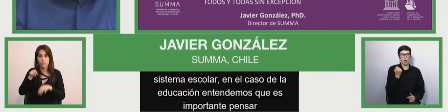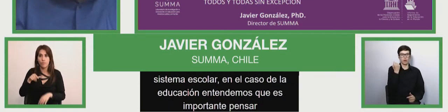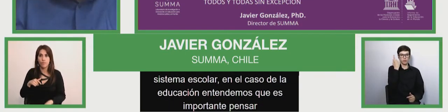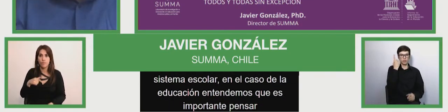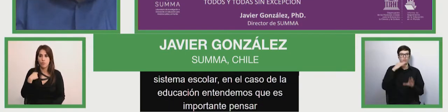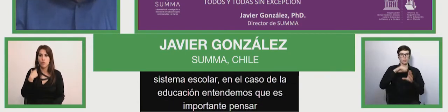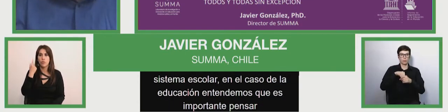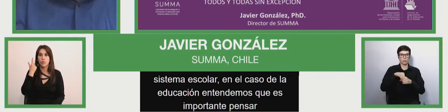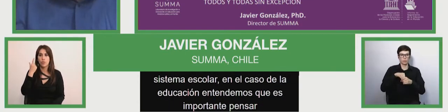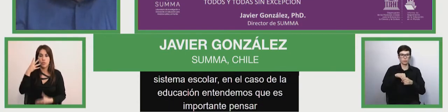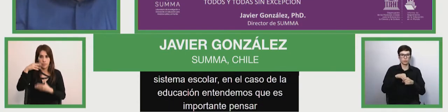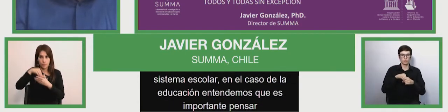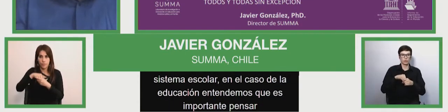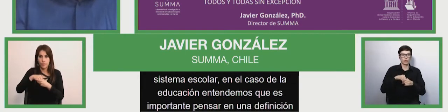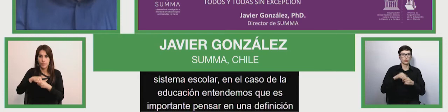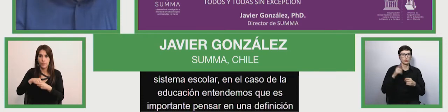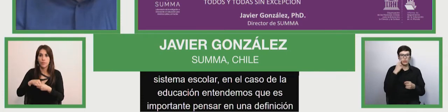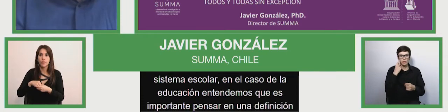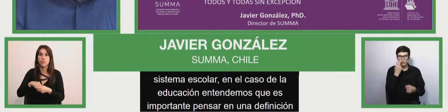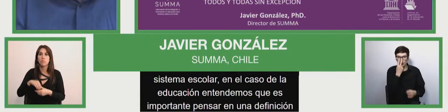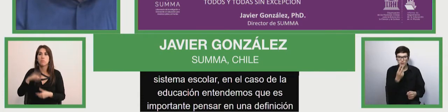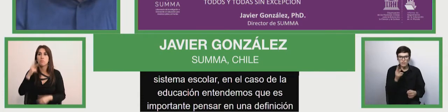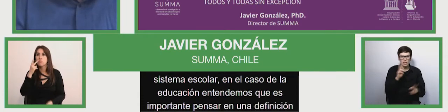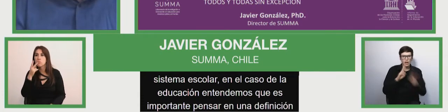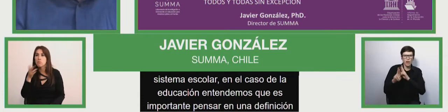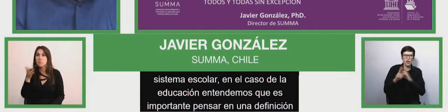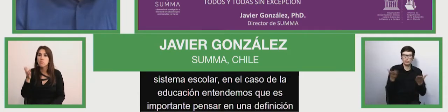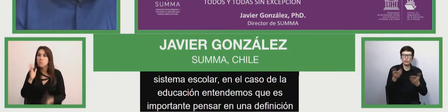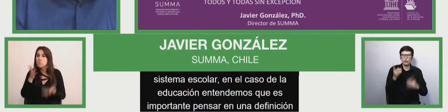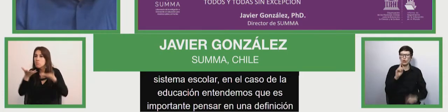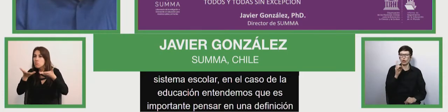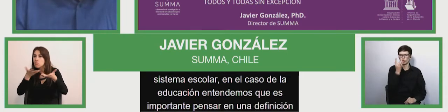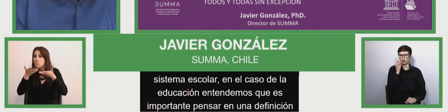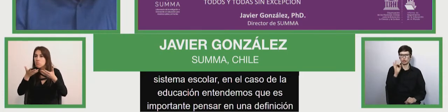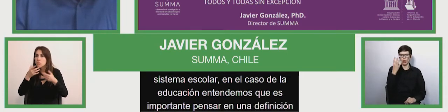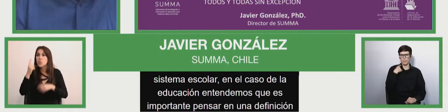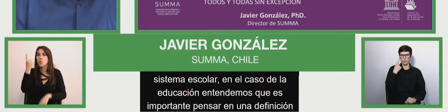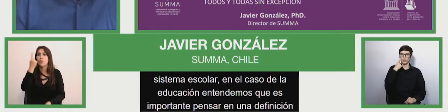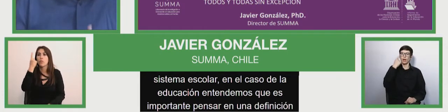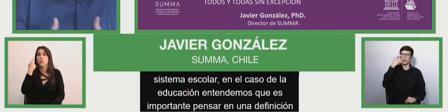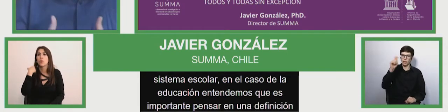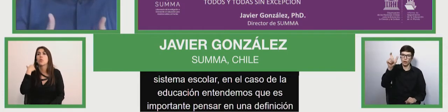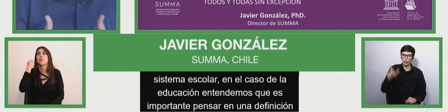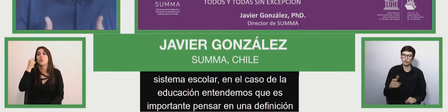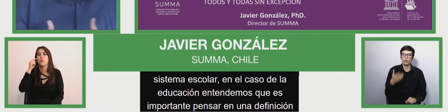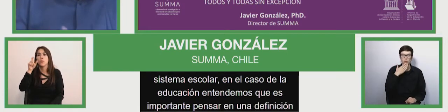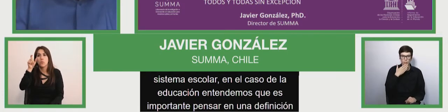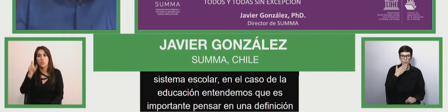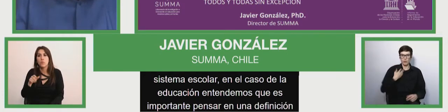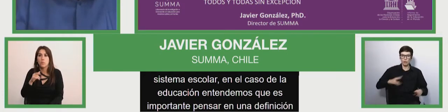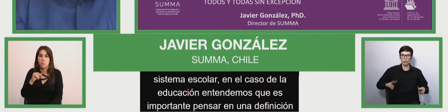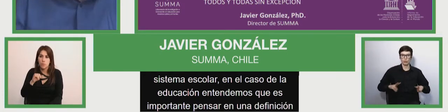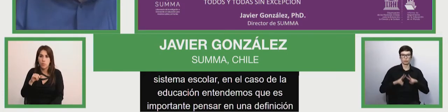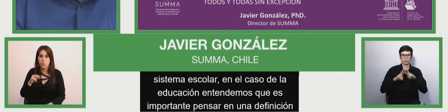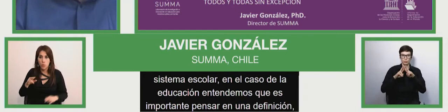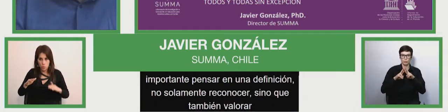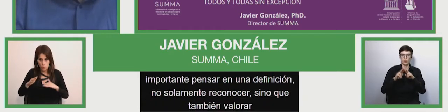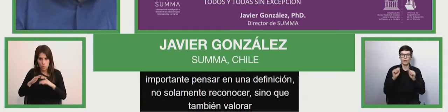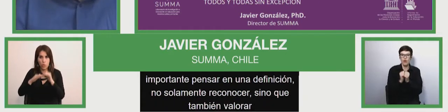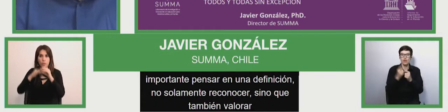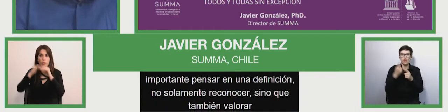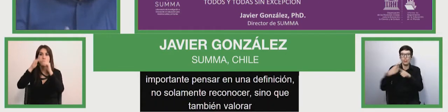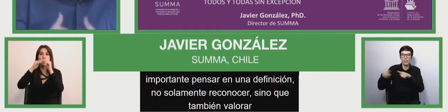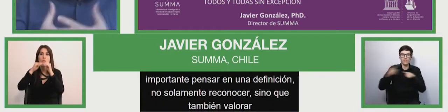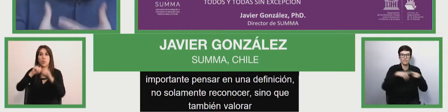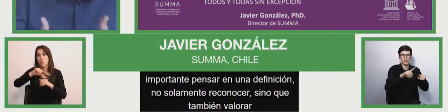And not only have to knowledge, but also to value and to build on the differences. And that is